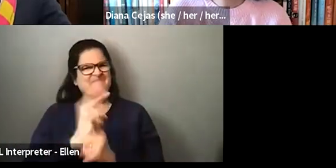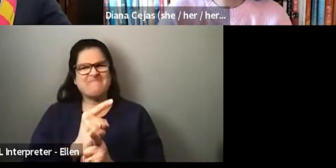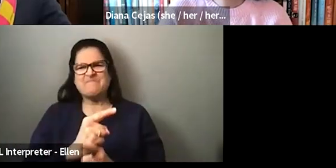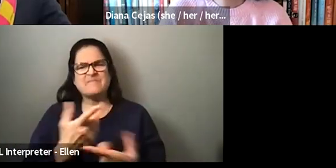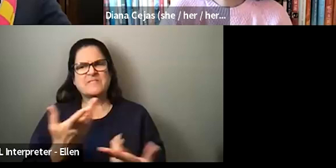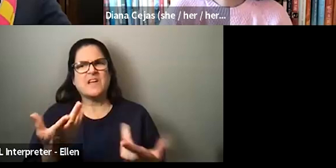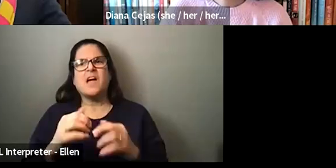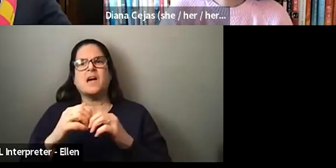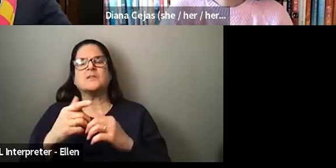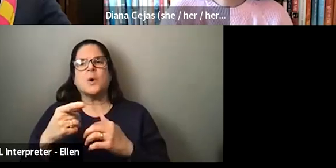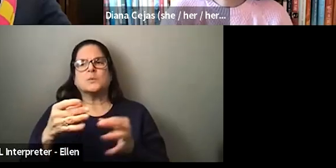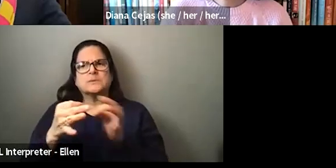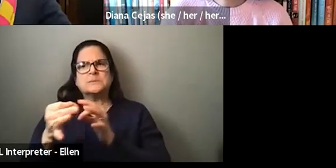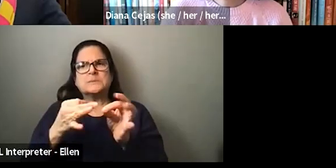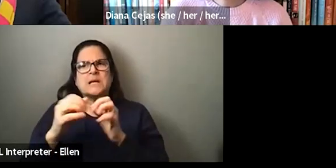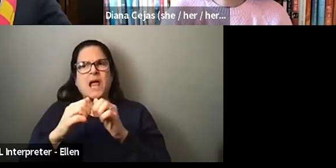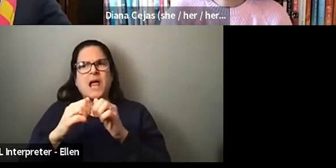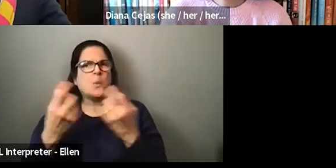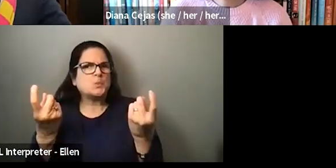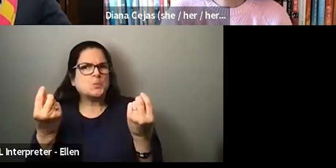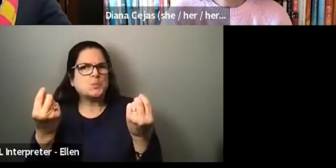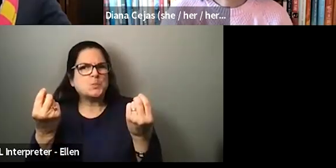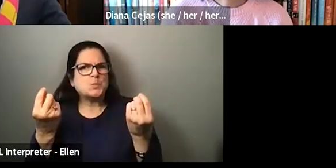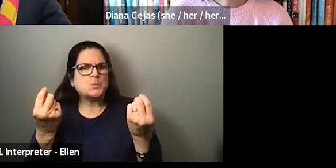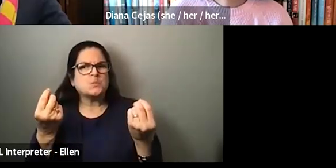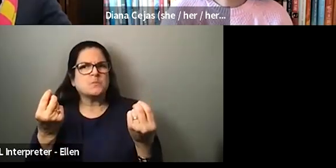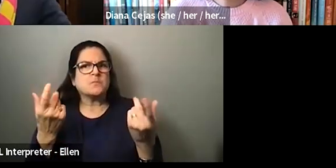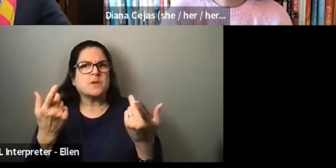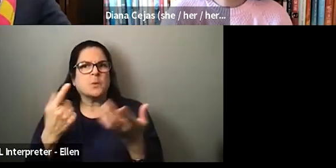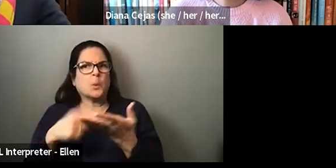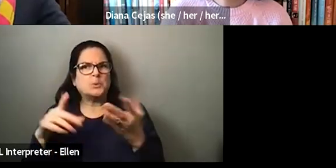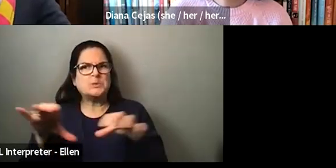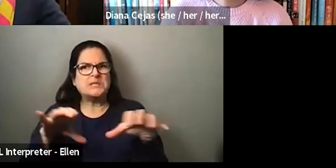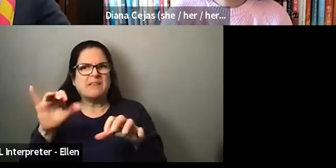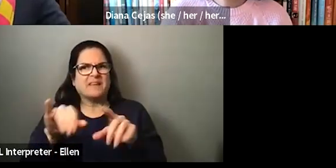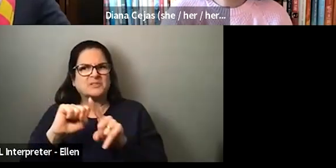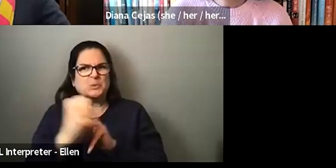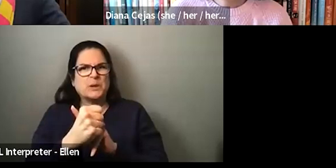you navigated that situation, maybe, Amy, we can start with you? Yes, sure.